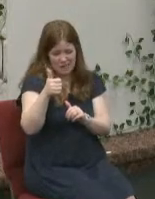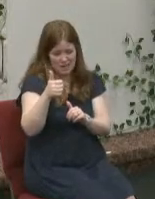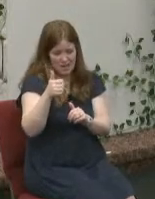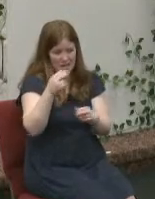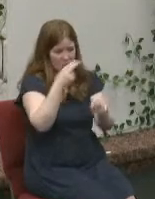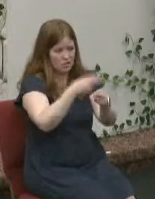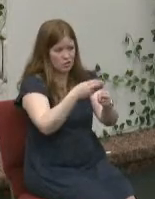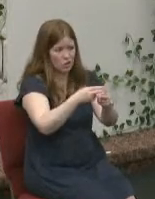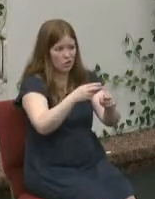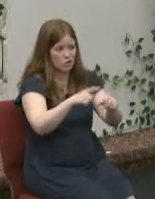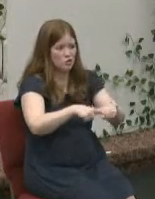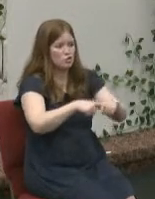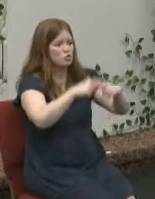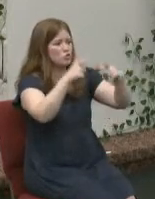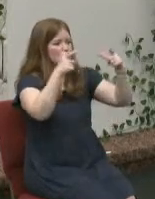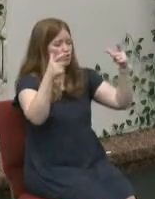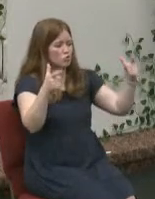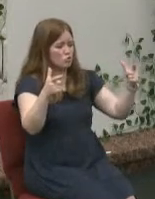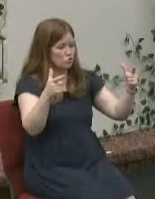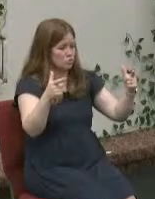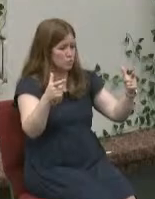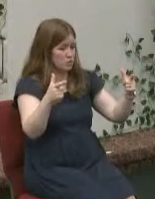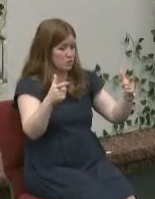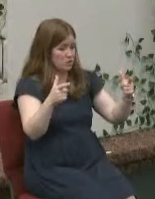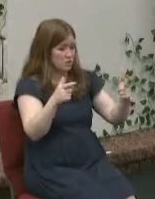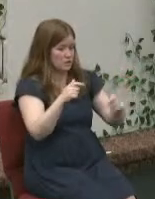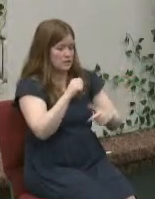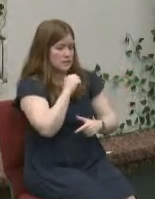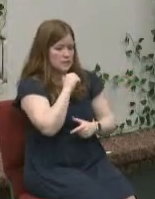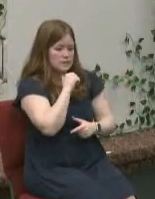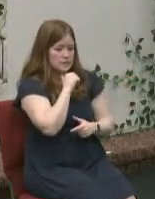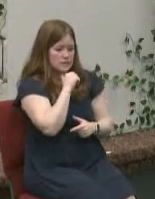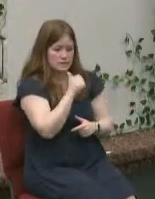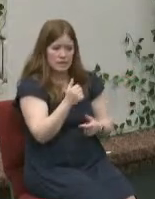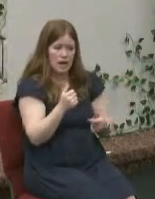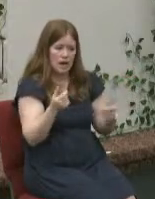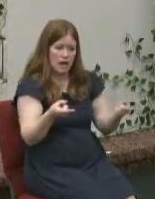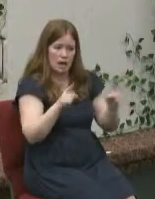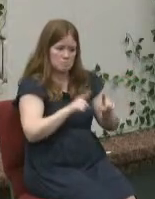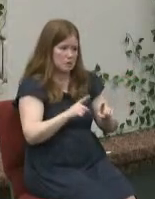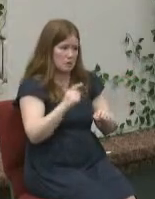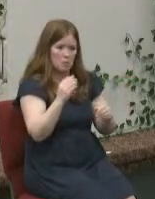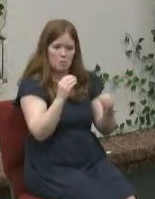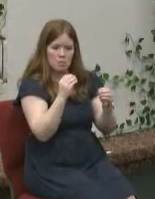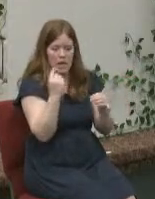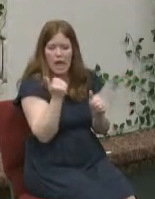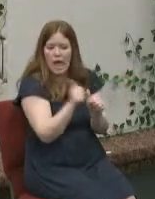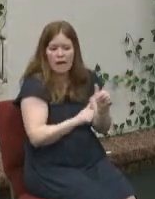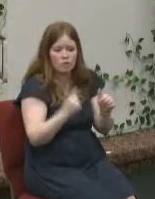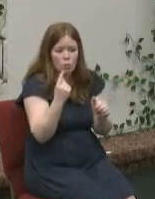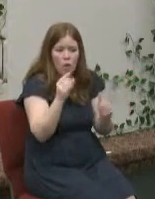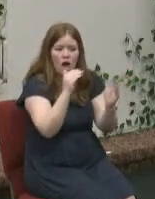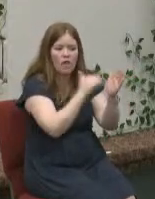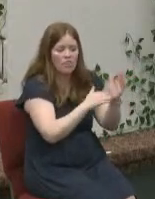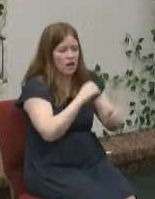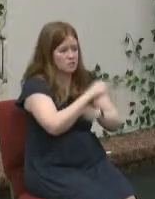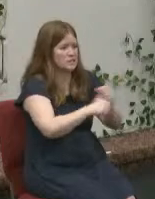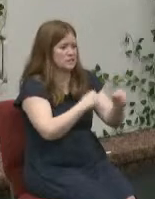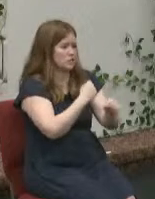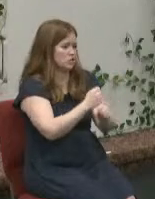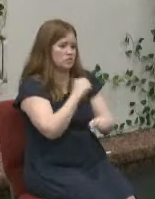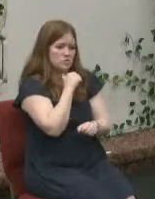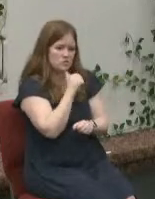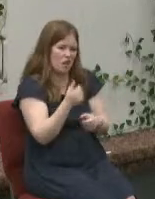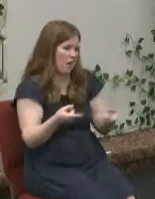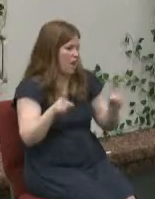super rarely it's described every 1 000 years extreme rarity